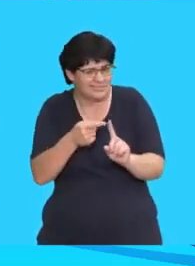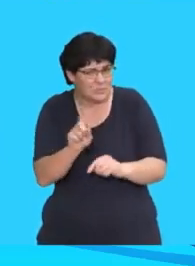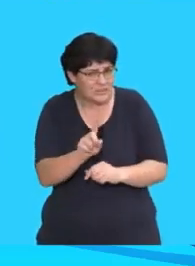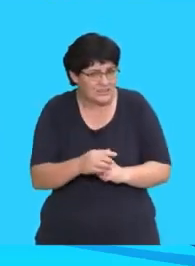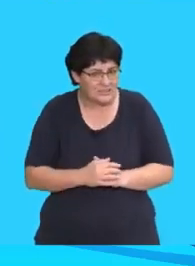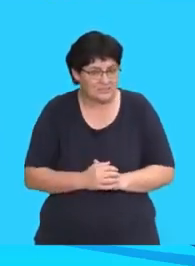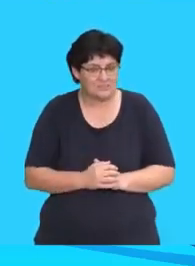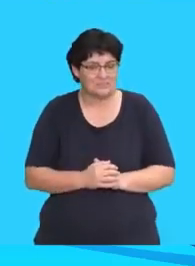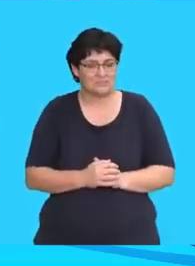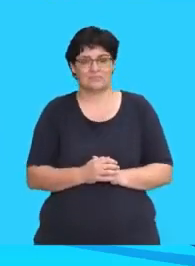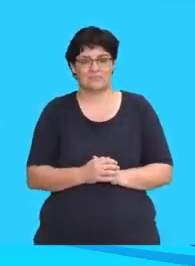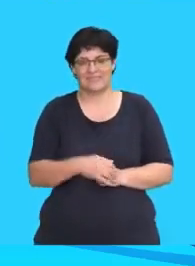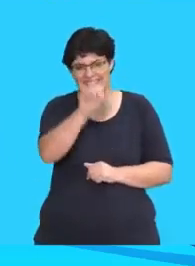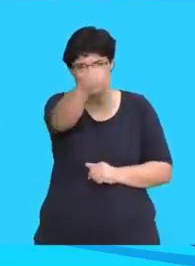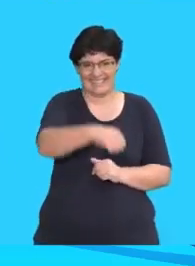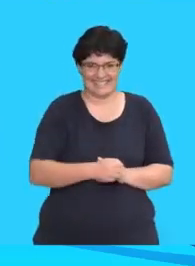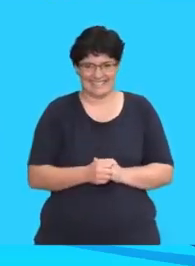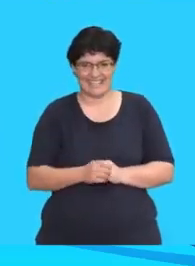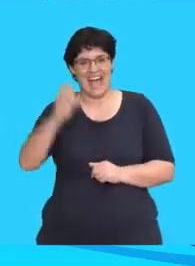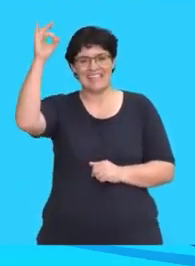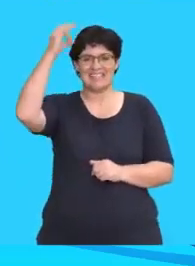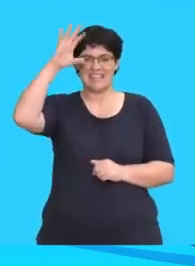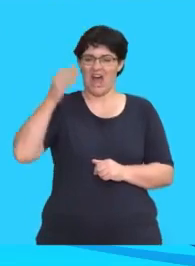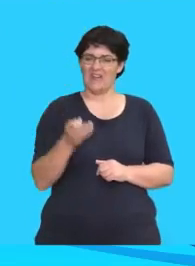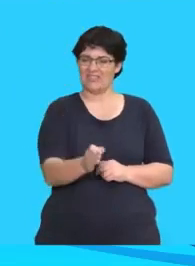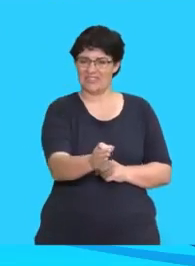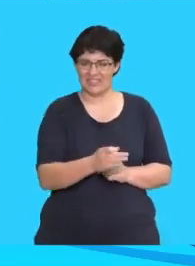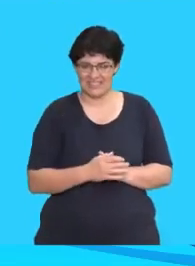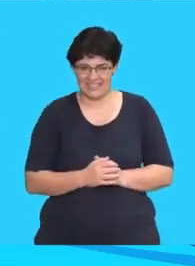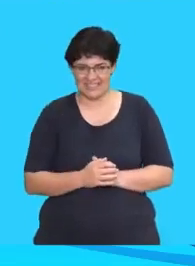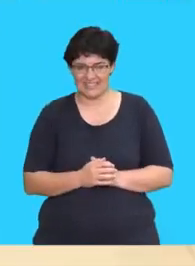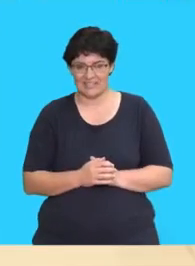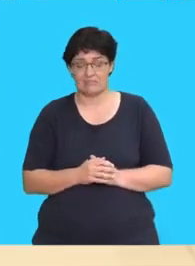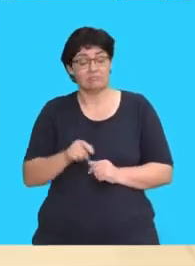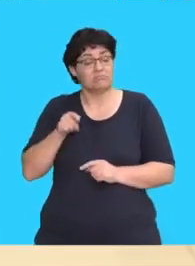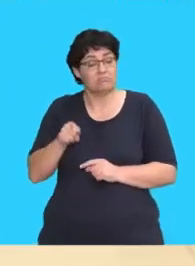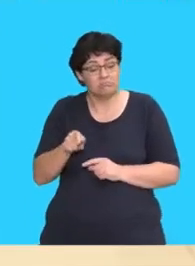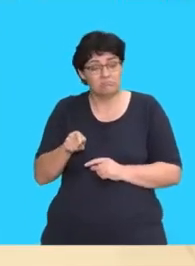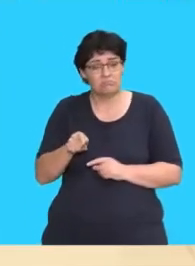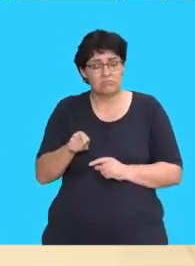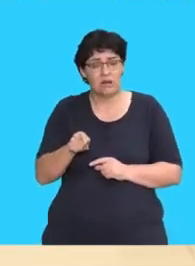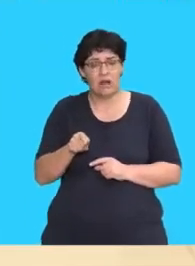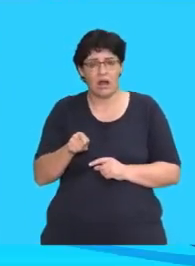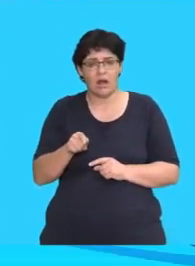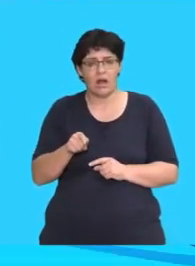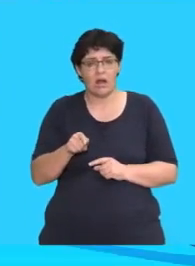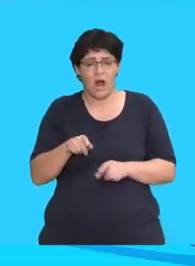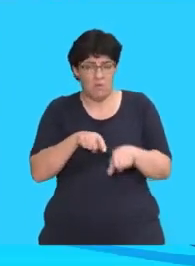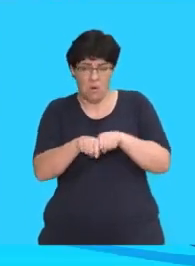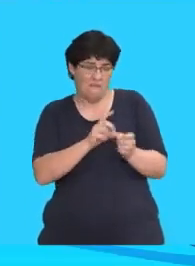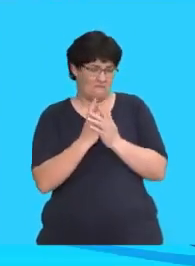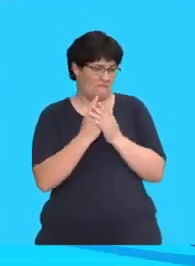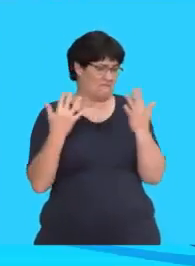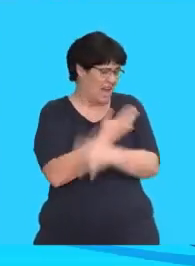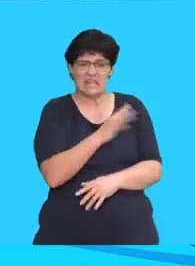starfish! Yes! A starfish! This creature does not run on a race course,